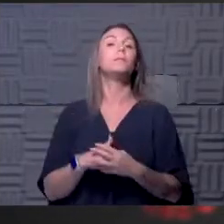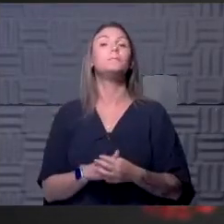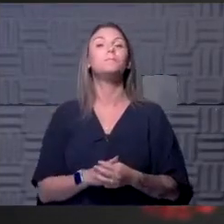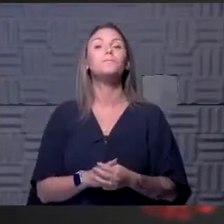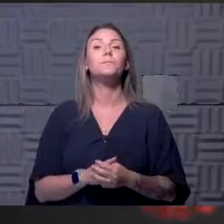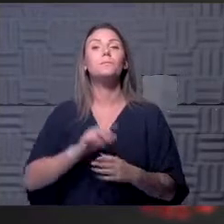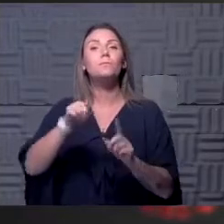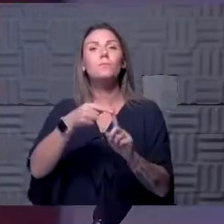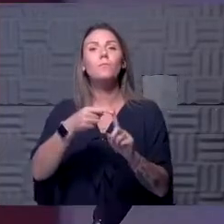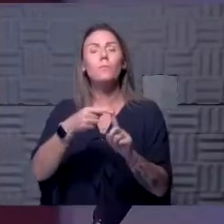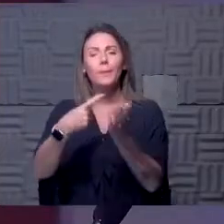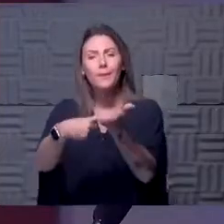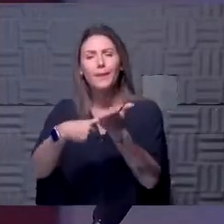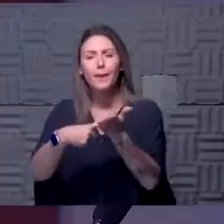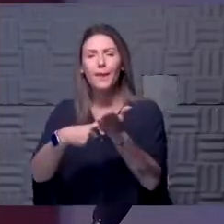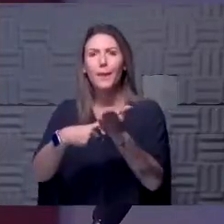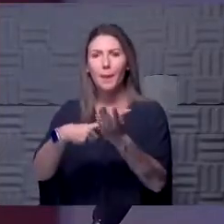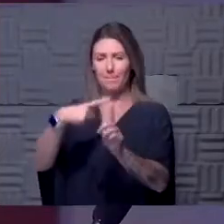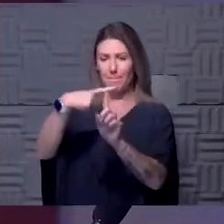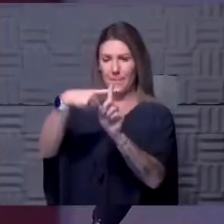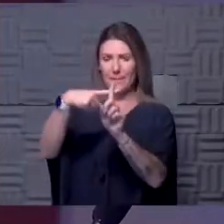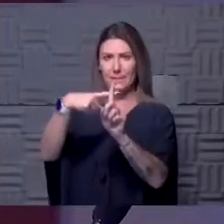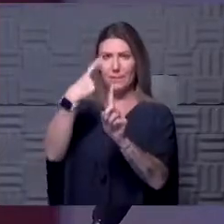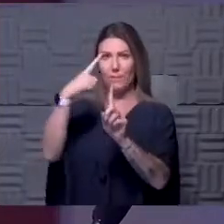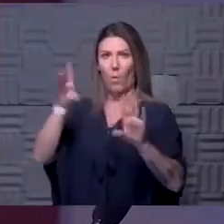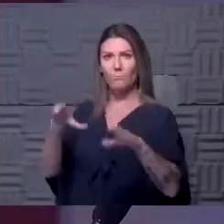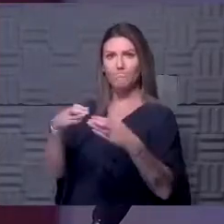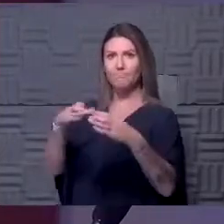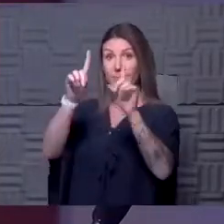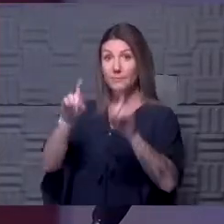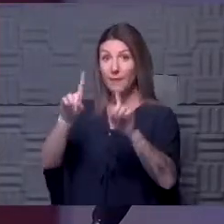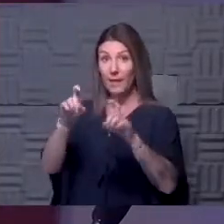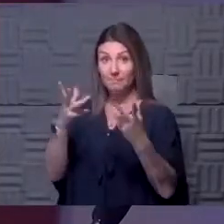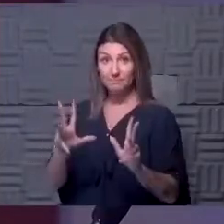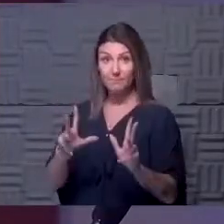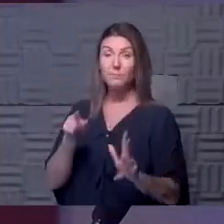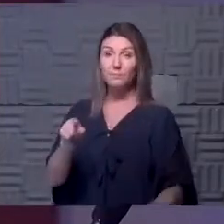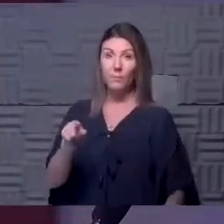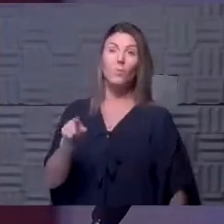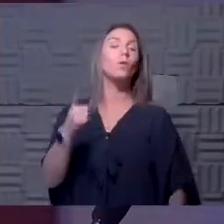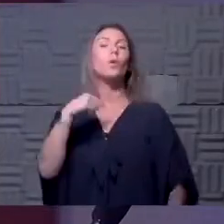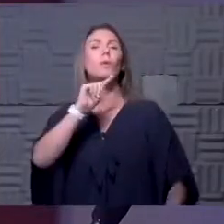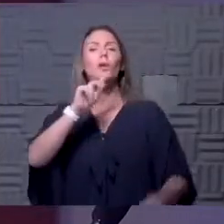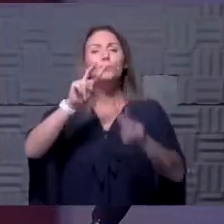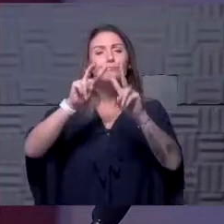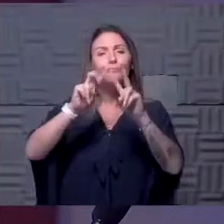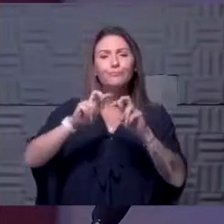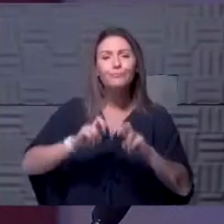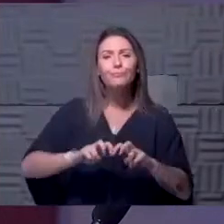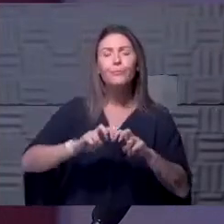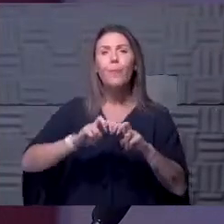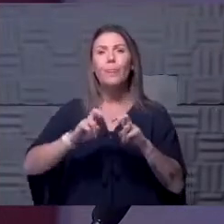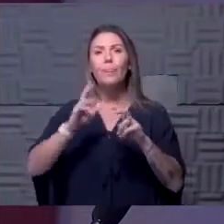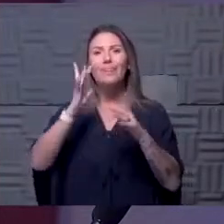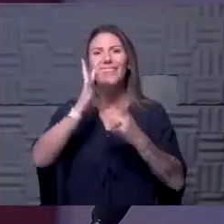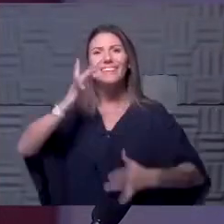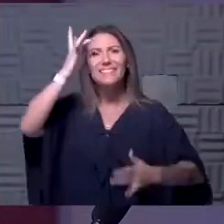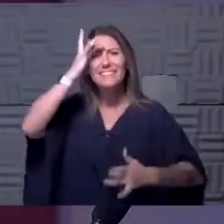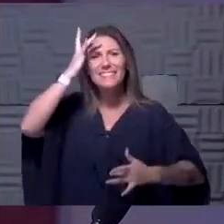when we're talking about positivity for those tested, we're looking at the disease